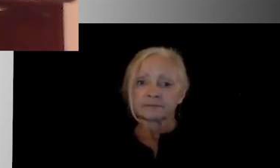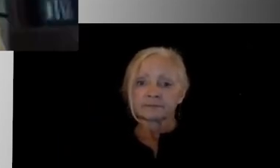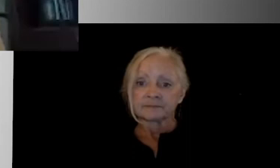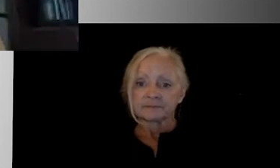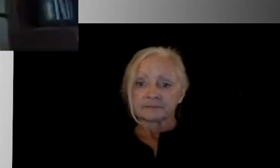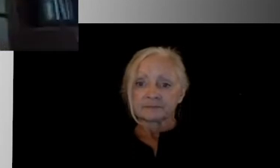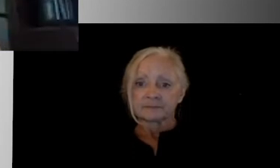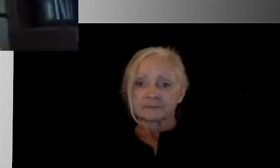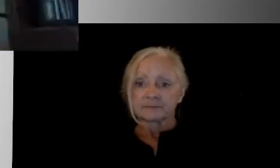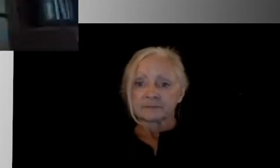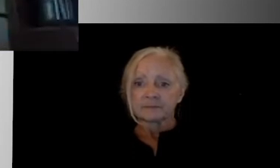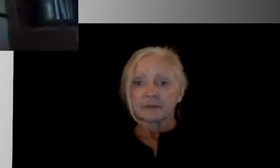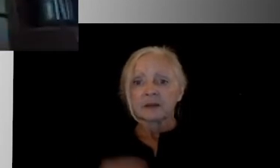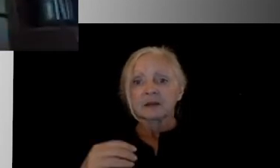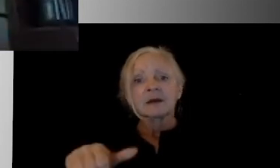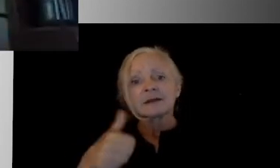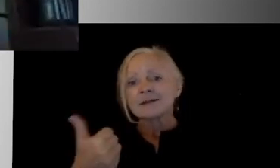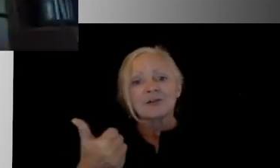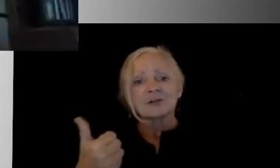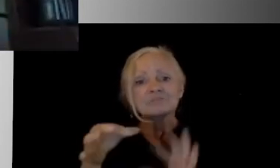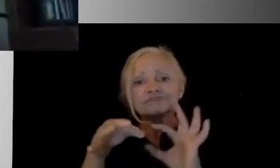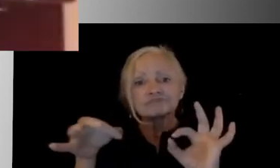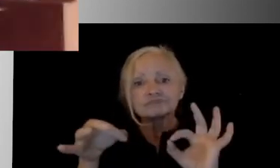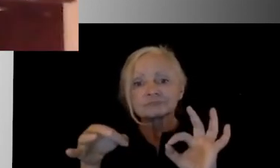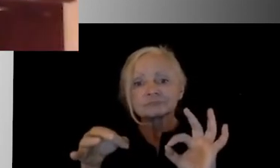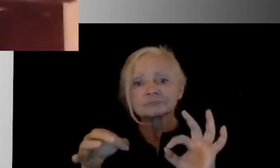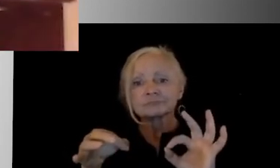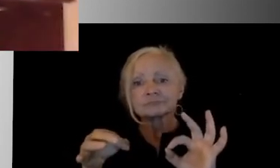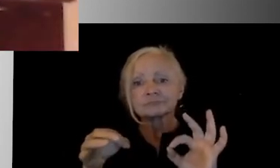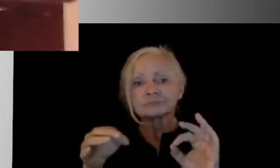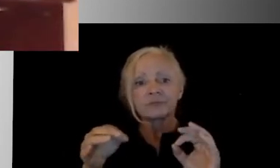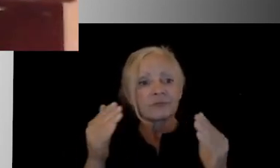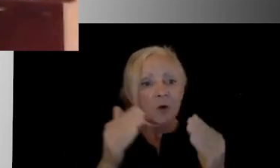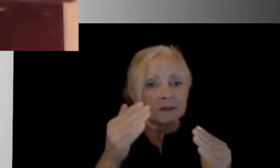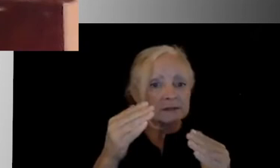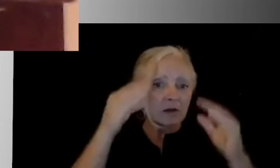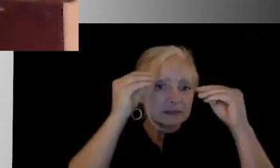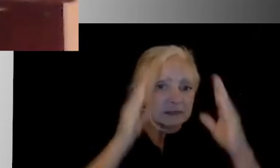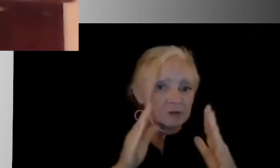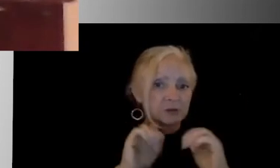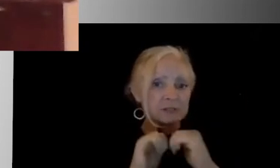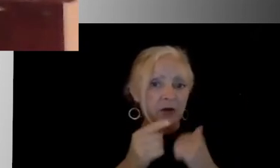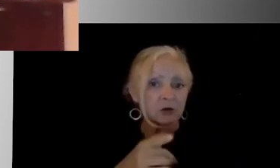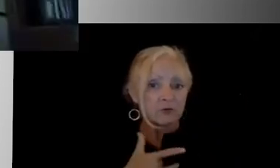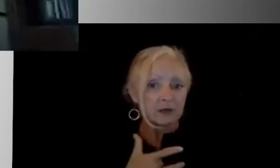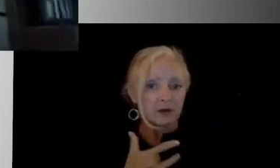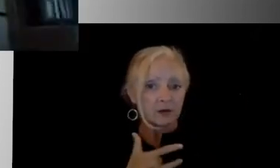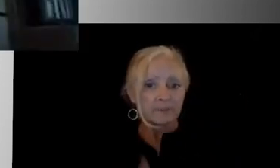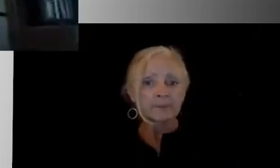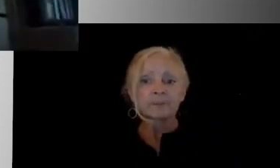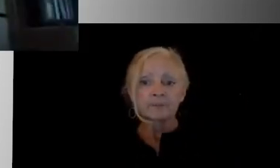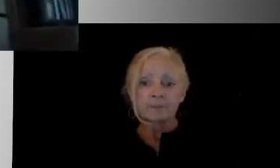A lot of the feedback we've gotten is really, you know, focused around the educators, how you're feeling. And